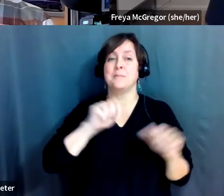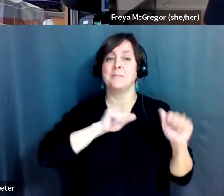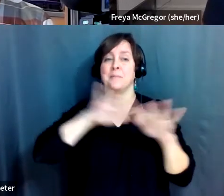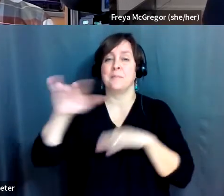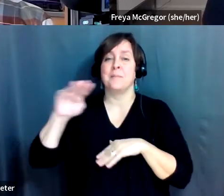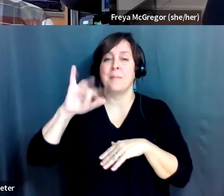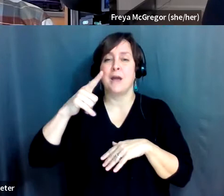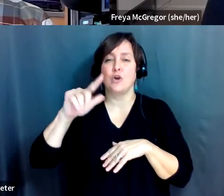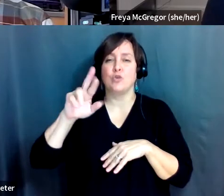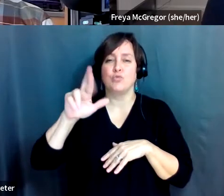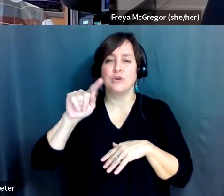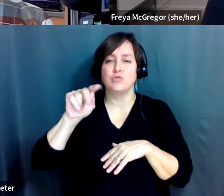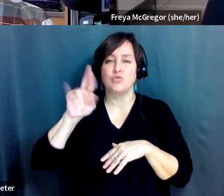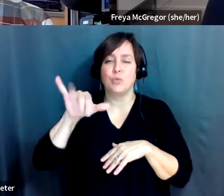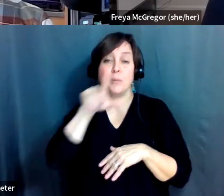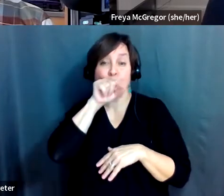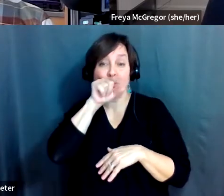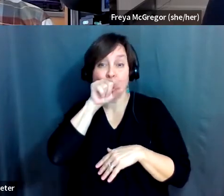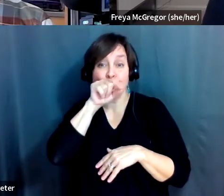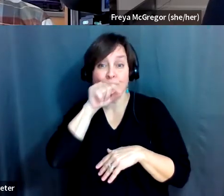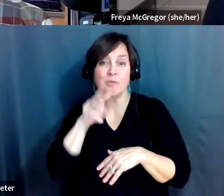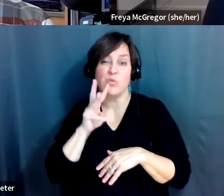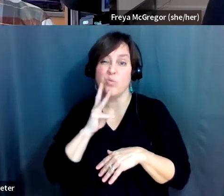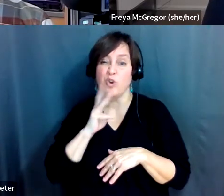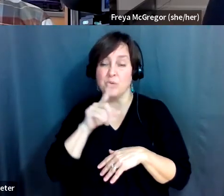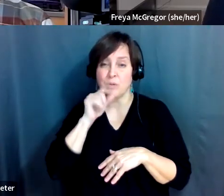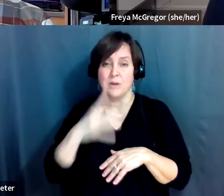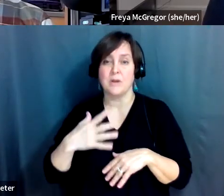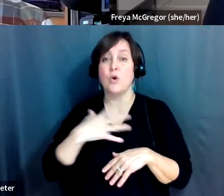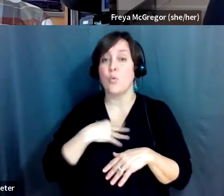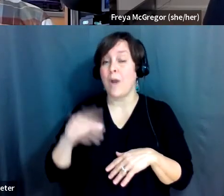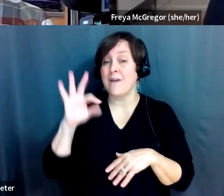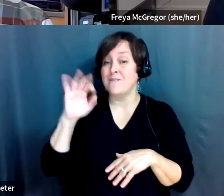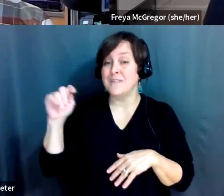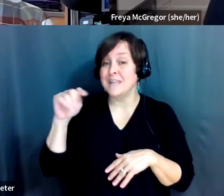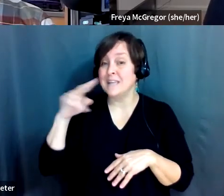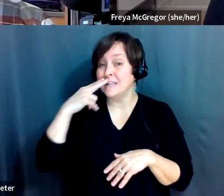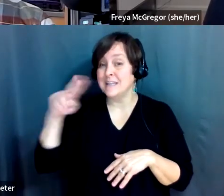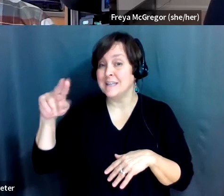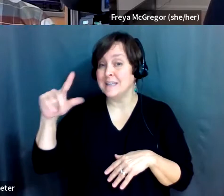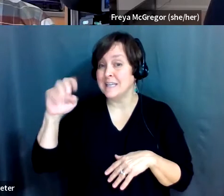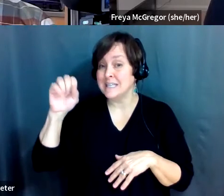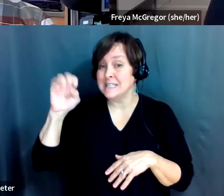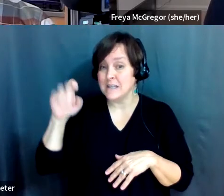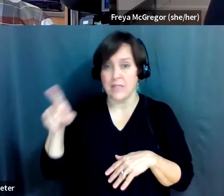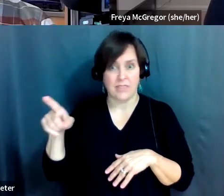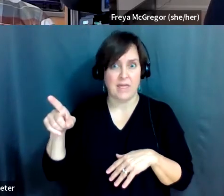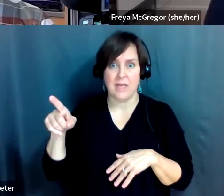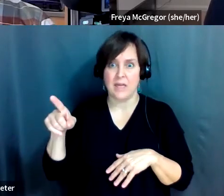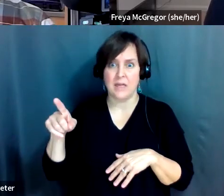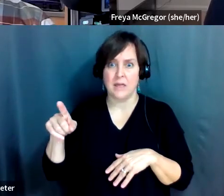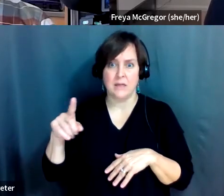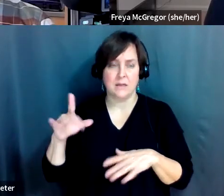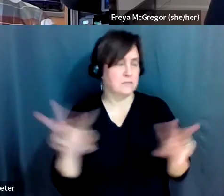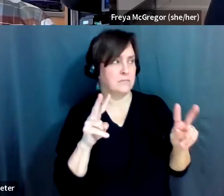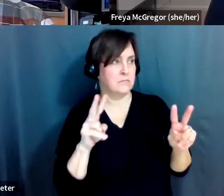waterfowl. I find, especially the greater white funded geese, they are, they are very, uh, they alert very